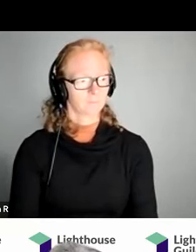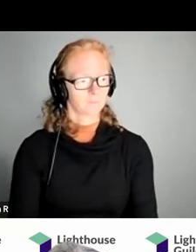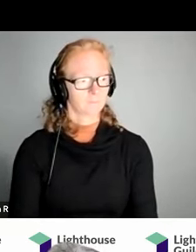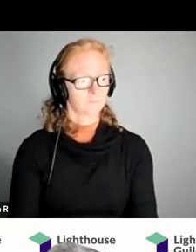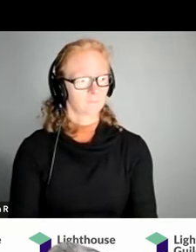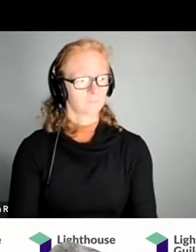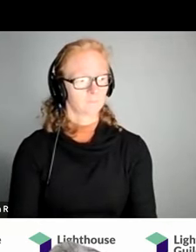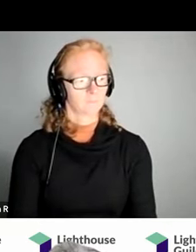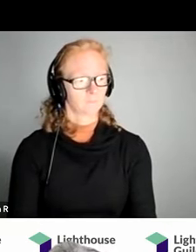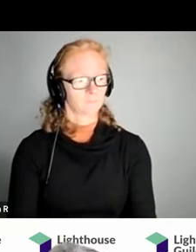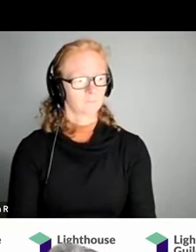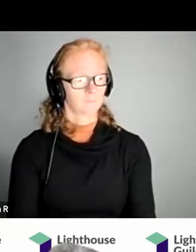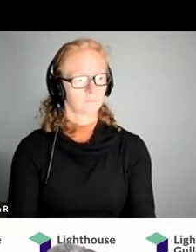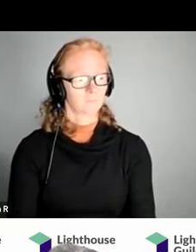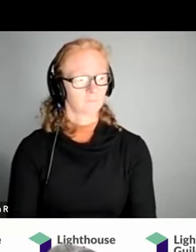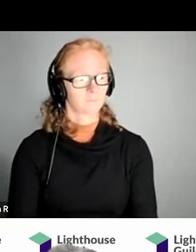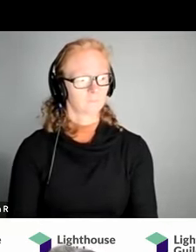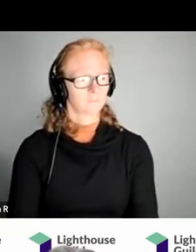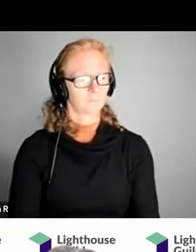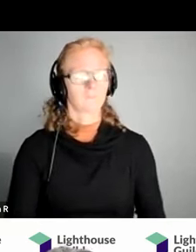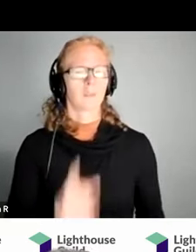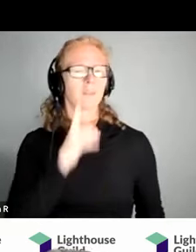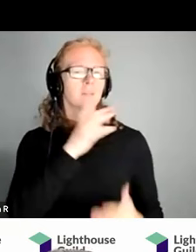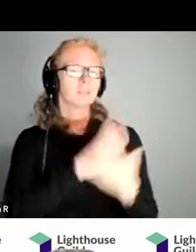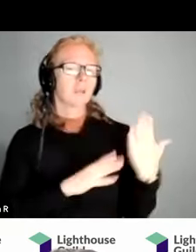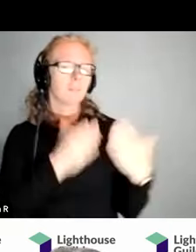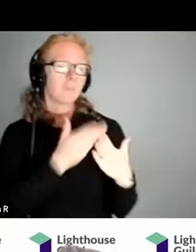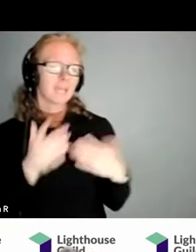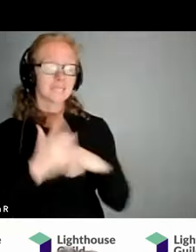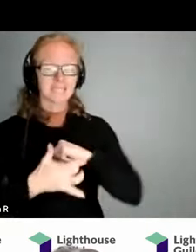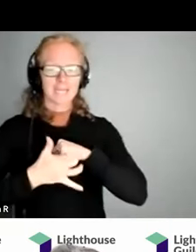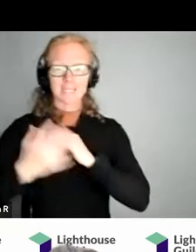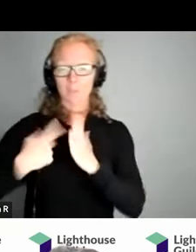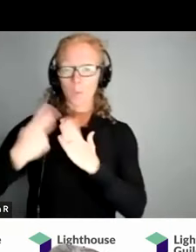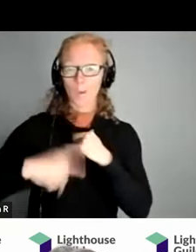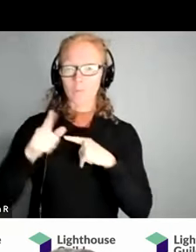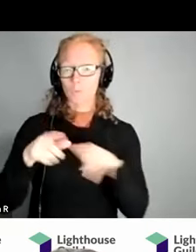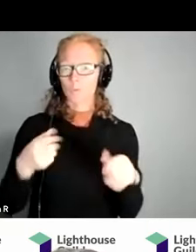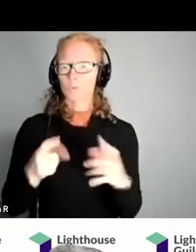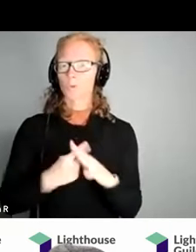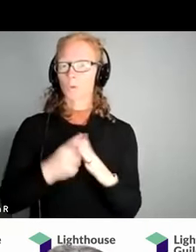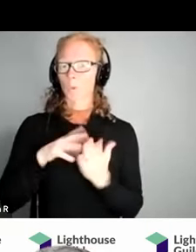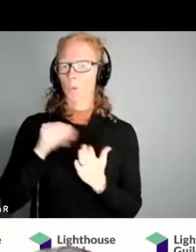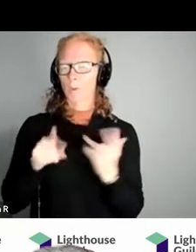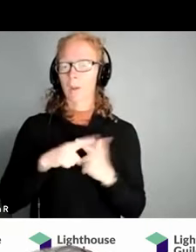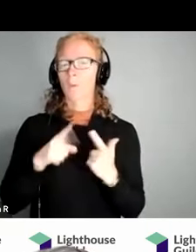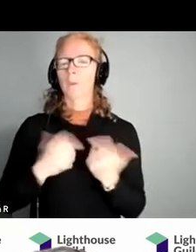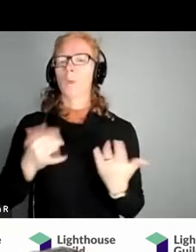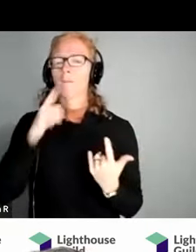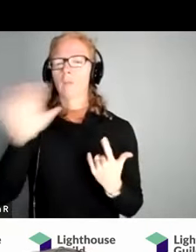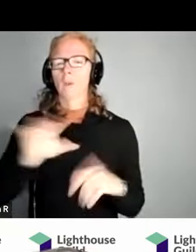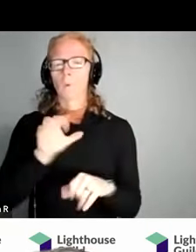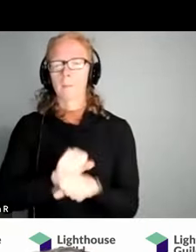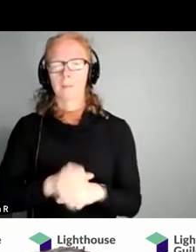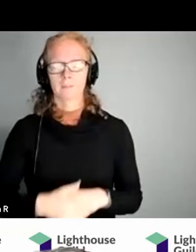to learn about some of the other tools and techniques and programs they can start to learn about as they wait for their appointment